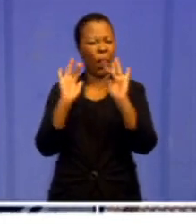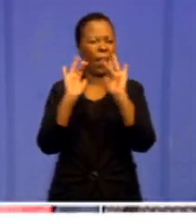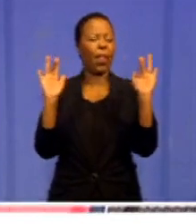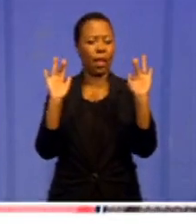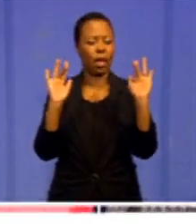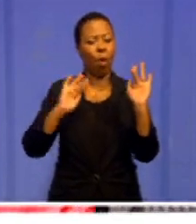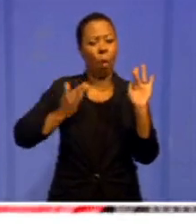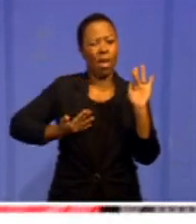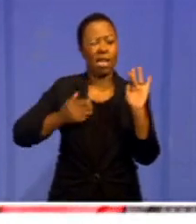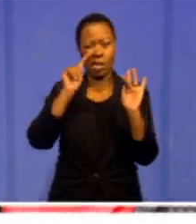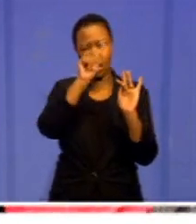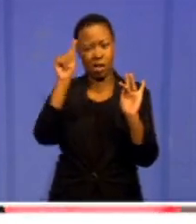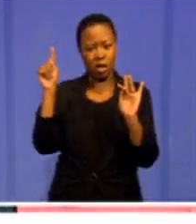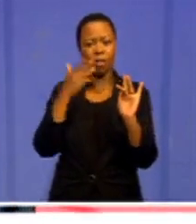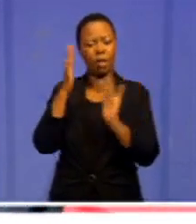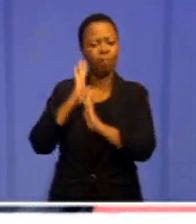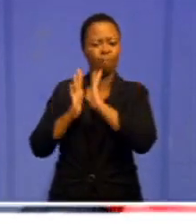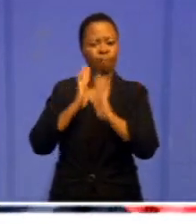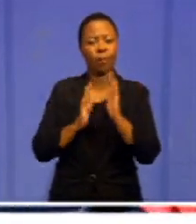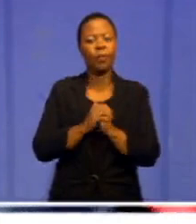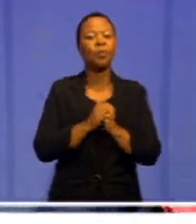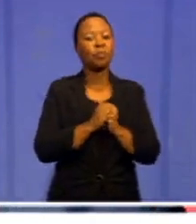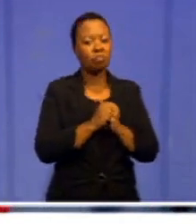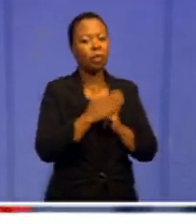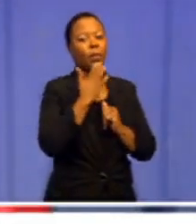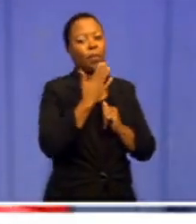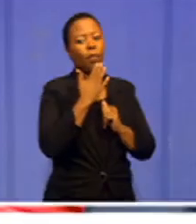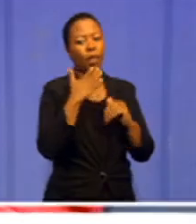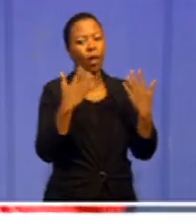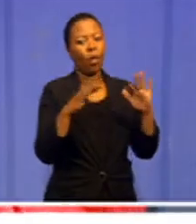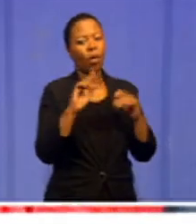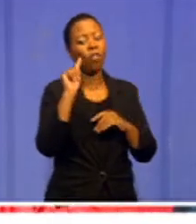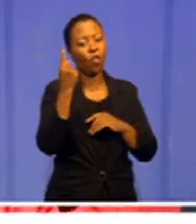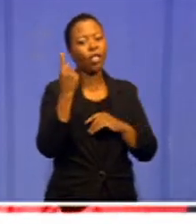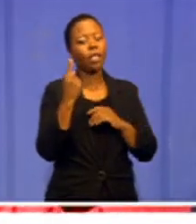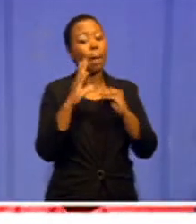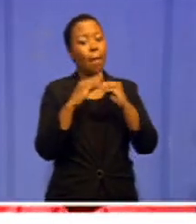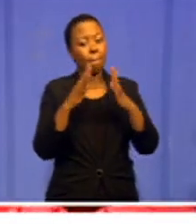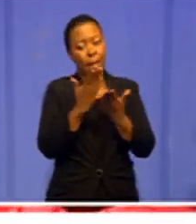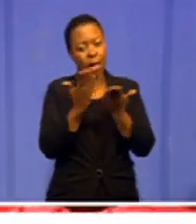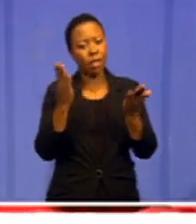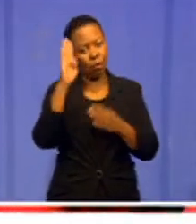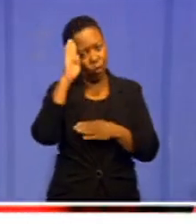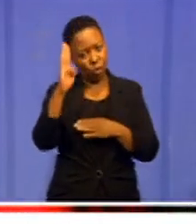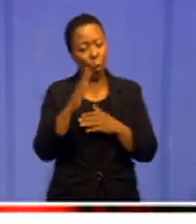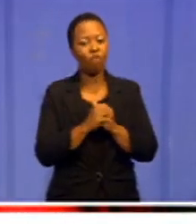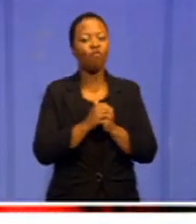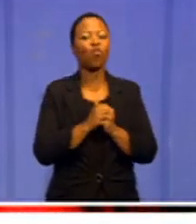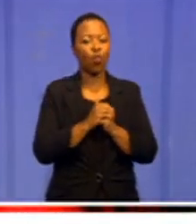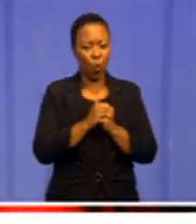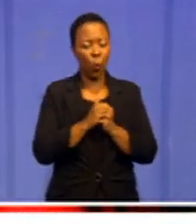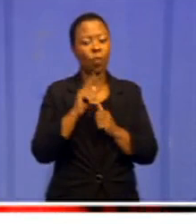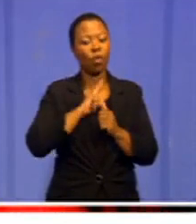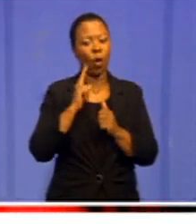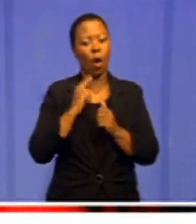us about it. Yeah, thanks very much. Firstly, let me salute our members for being with